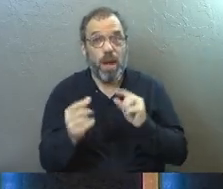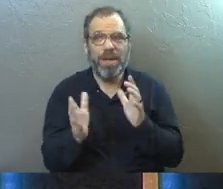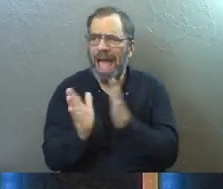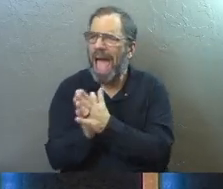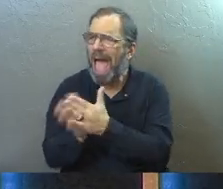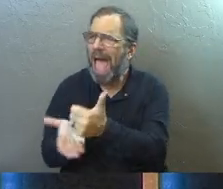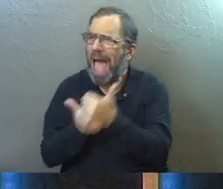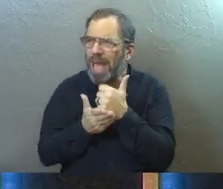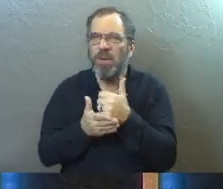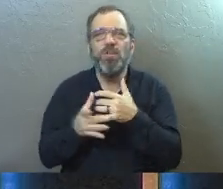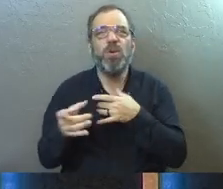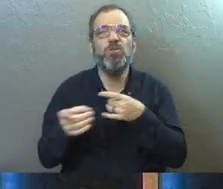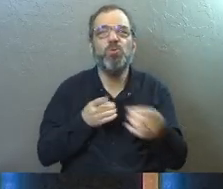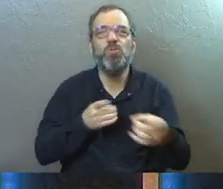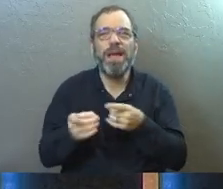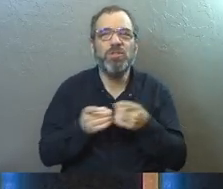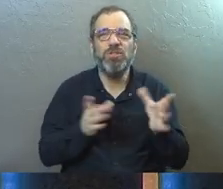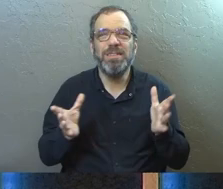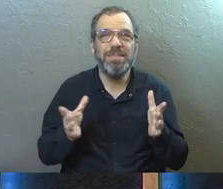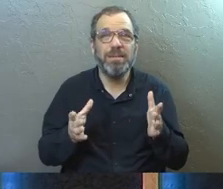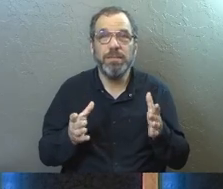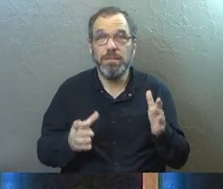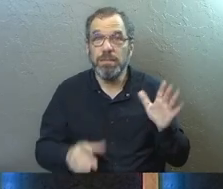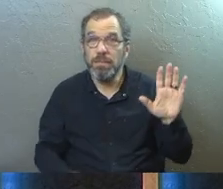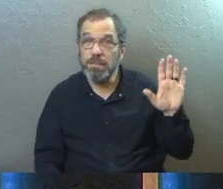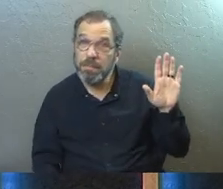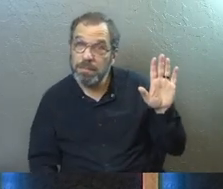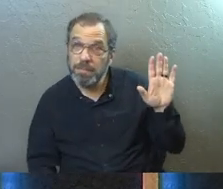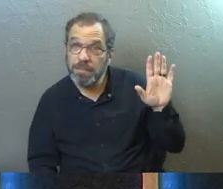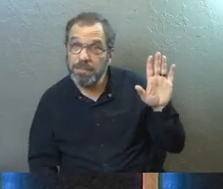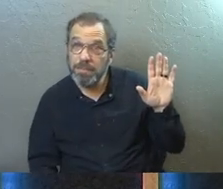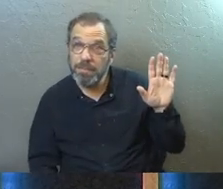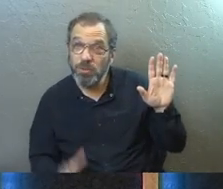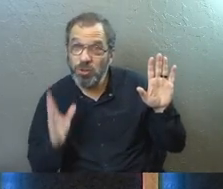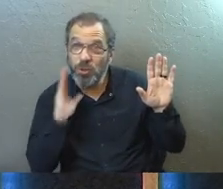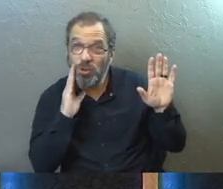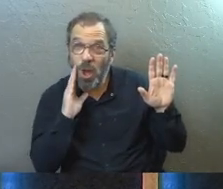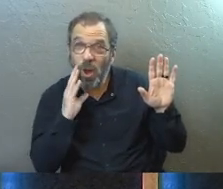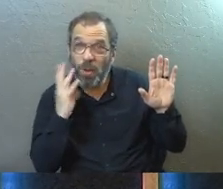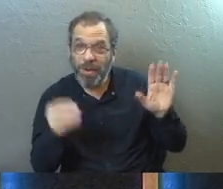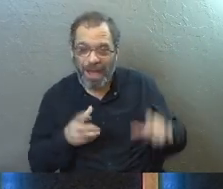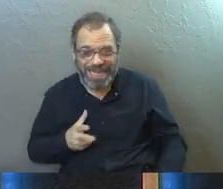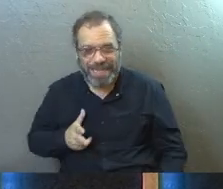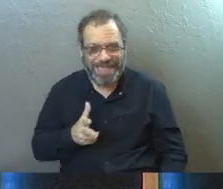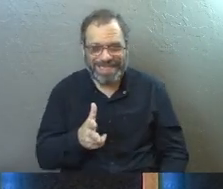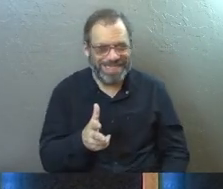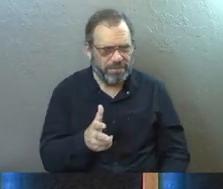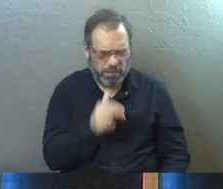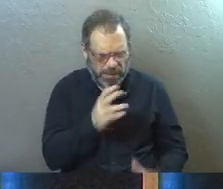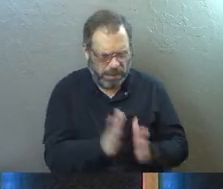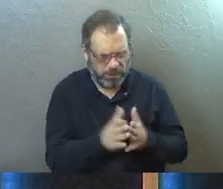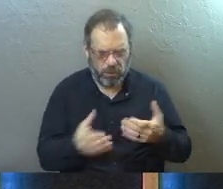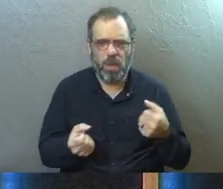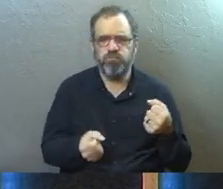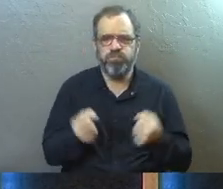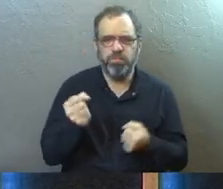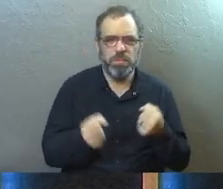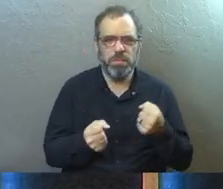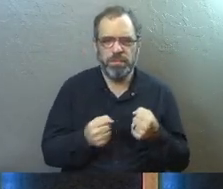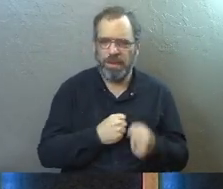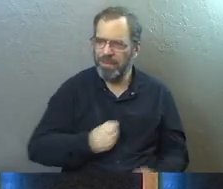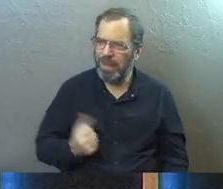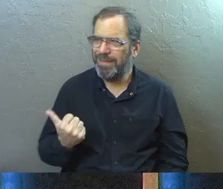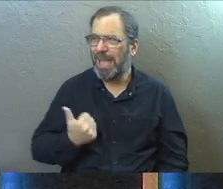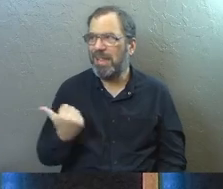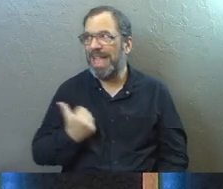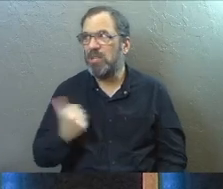to ask for directions. Anybody in here ever get lost in their car before and refuse to ask directions? A couple elbows